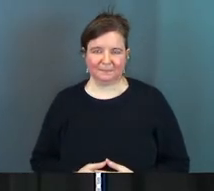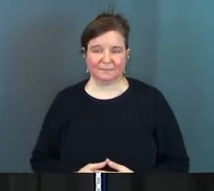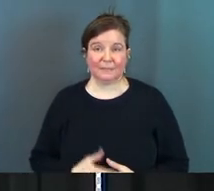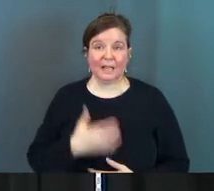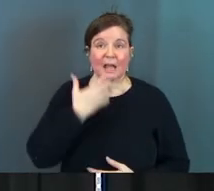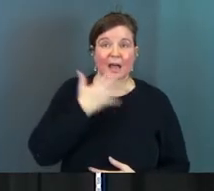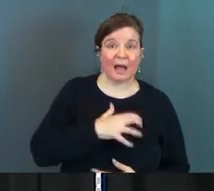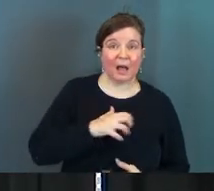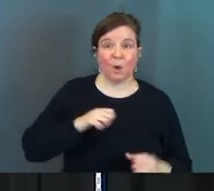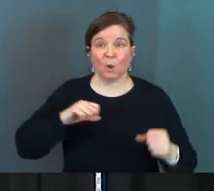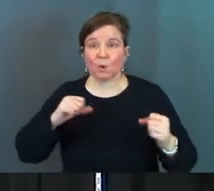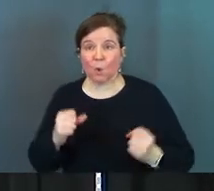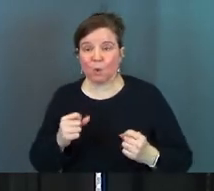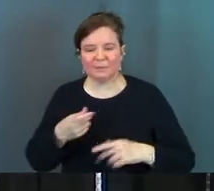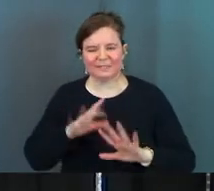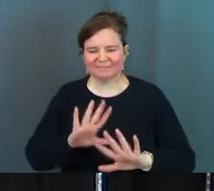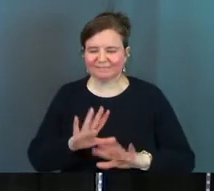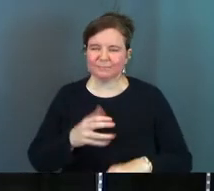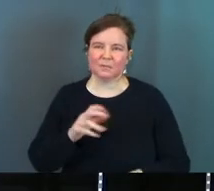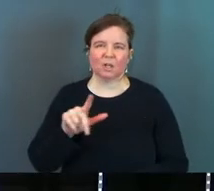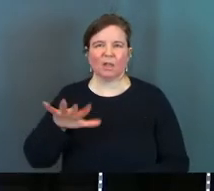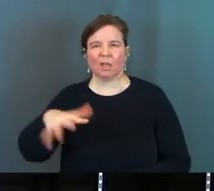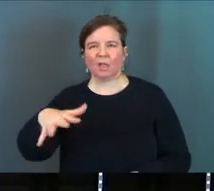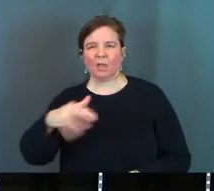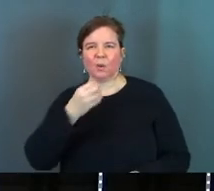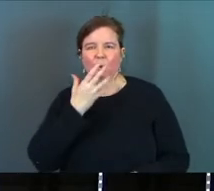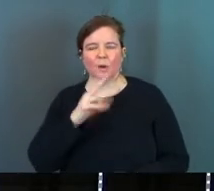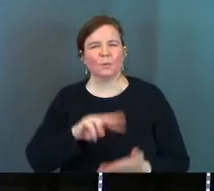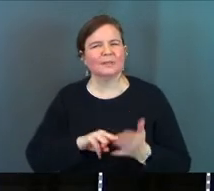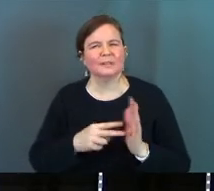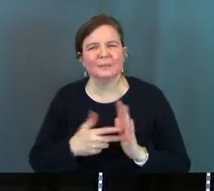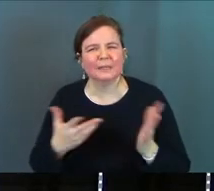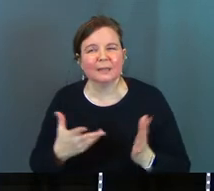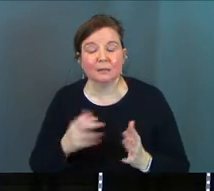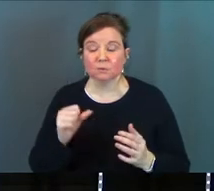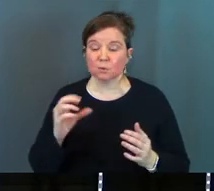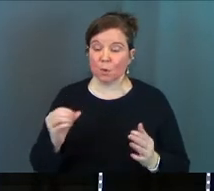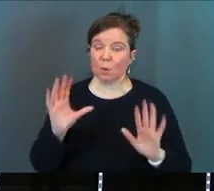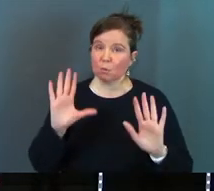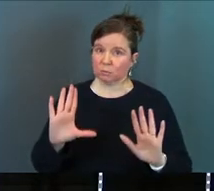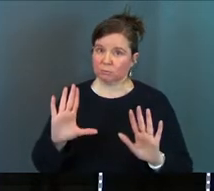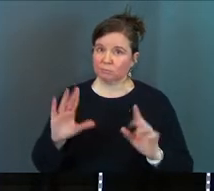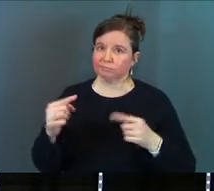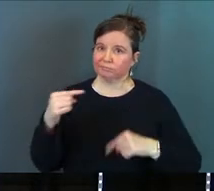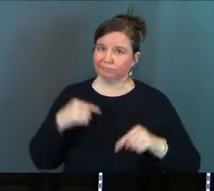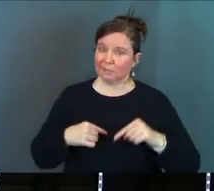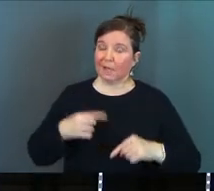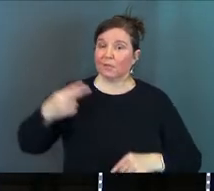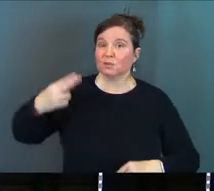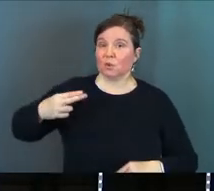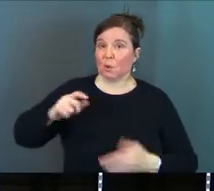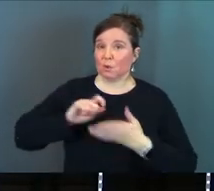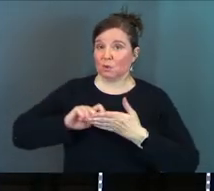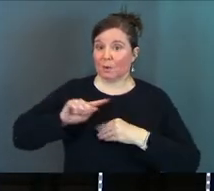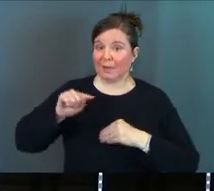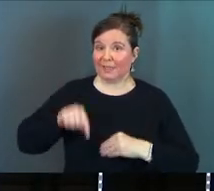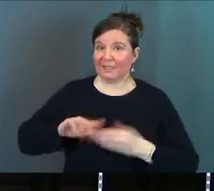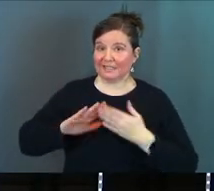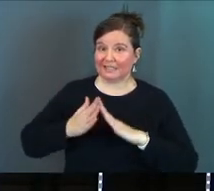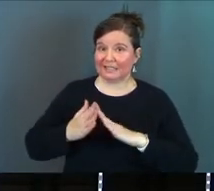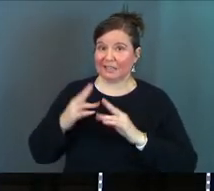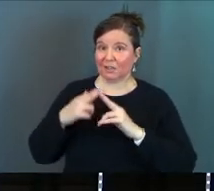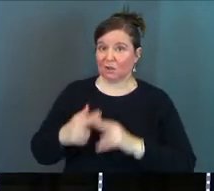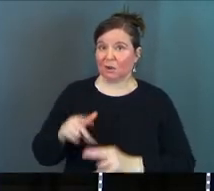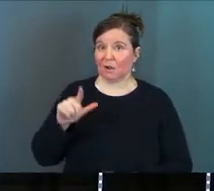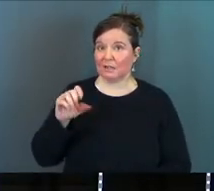hot or cold instead you are lukewarm what's he talking about so so there's actually a historical note about this city